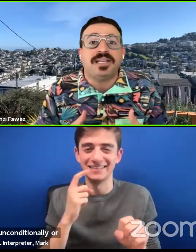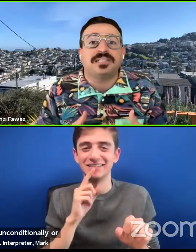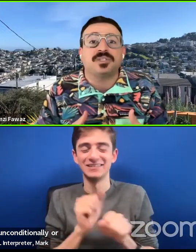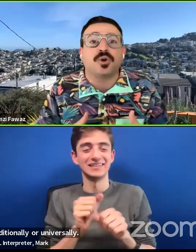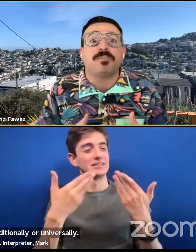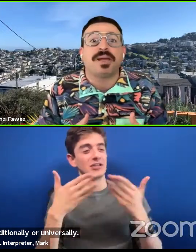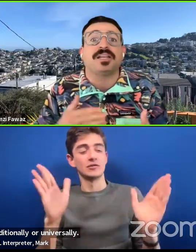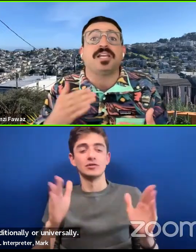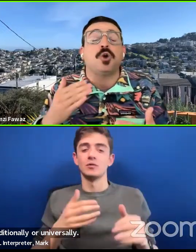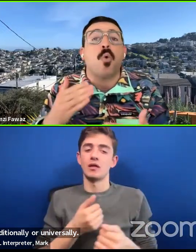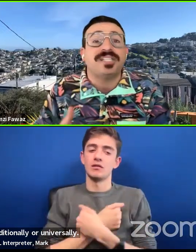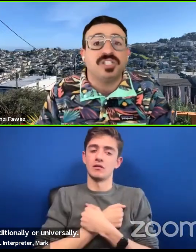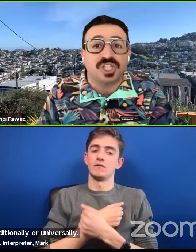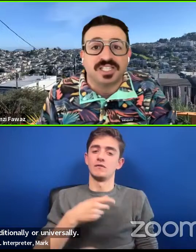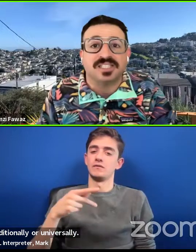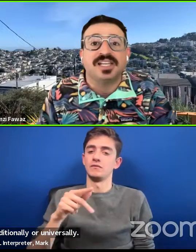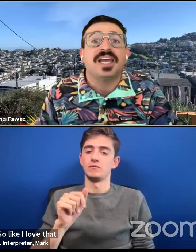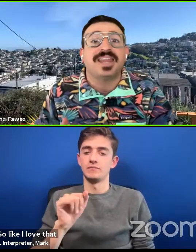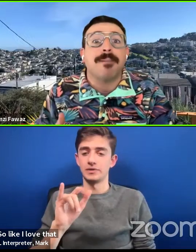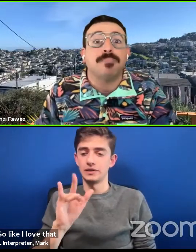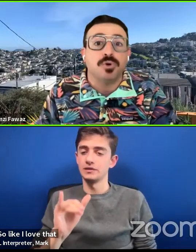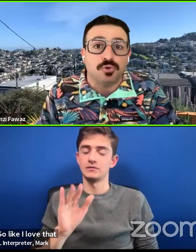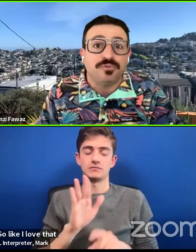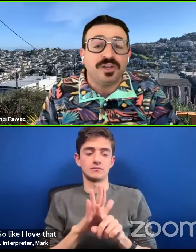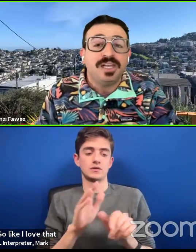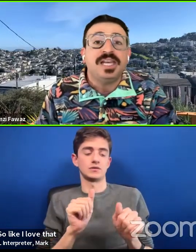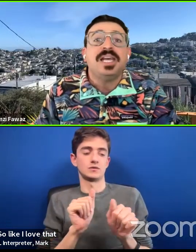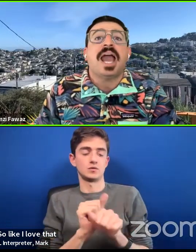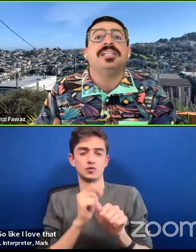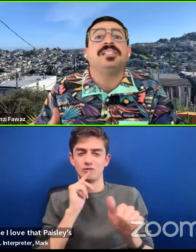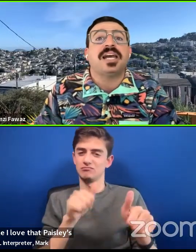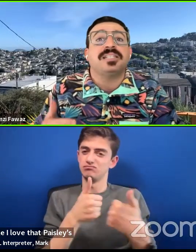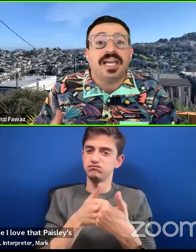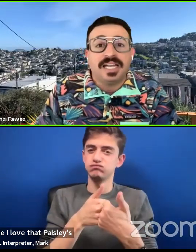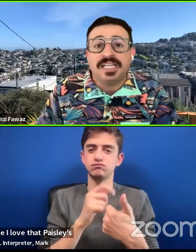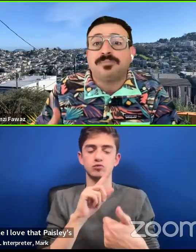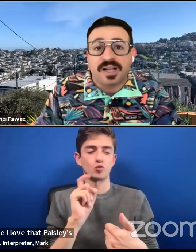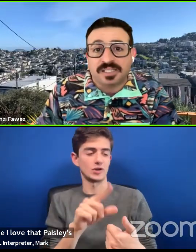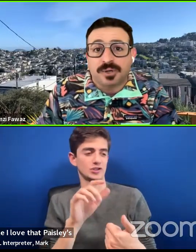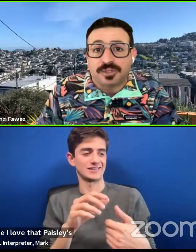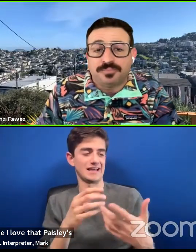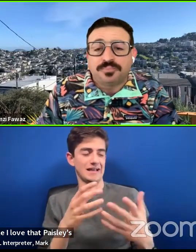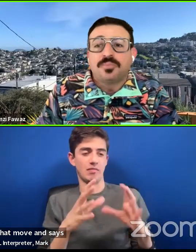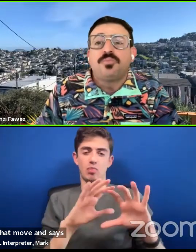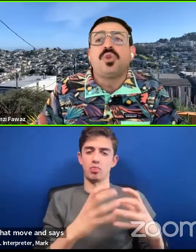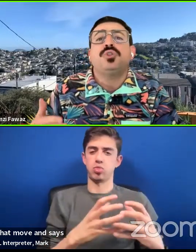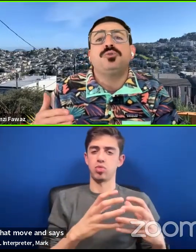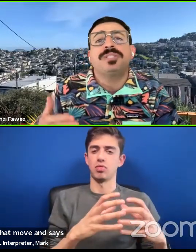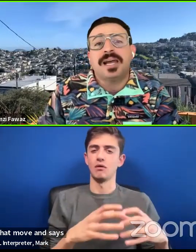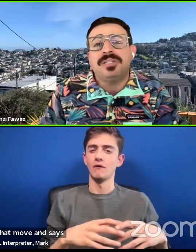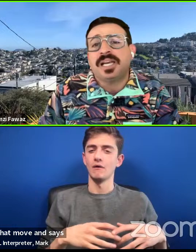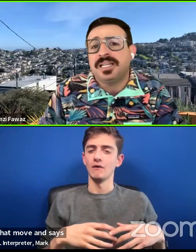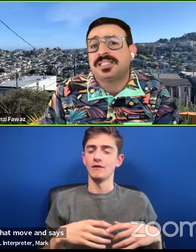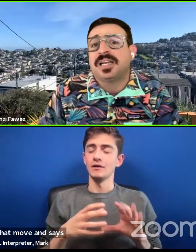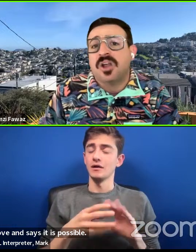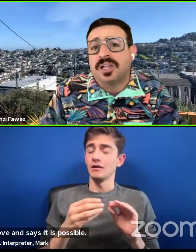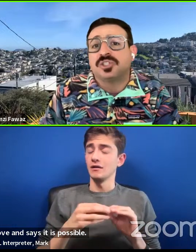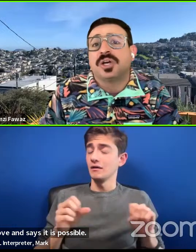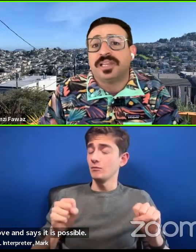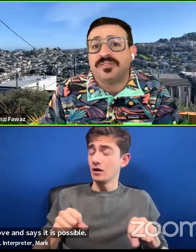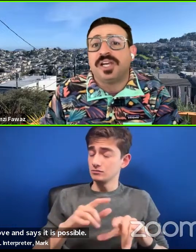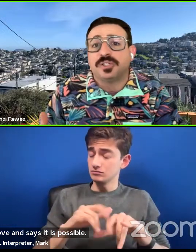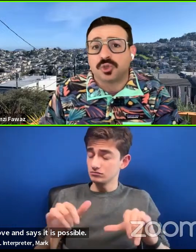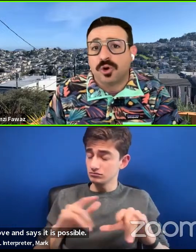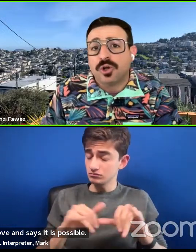like, I love that Paisley's work basically questions that move and says it is possible to simultaneously